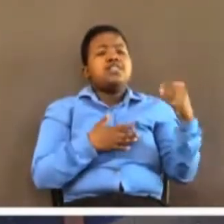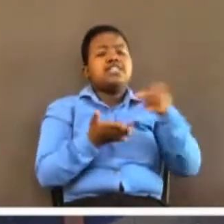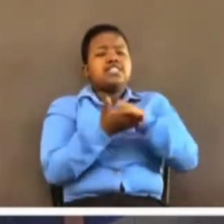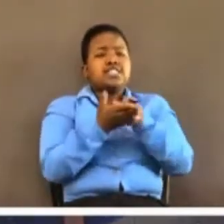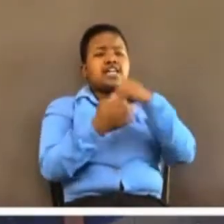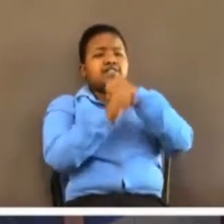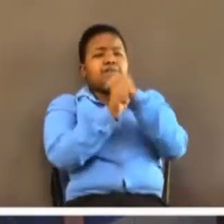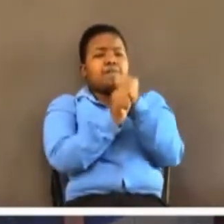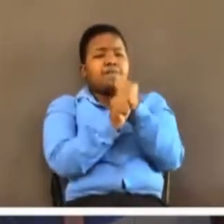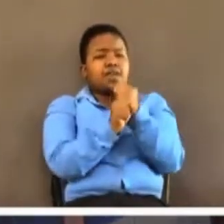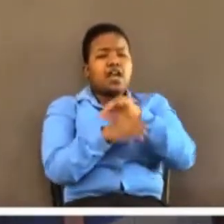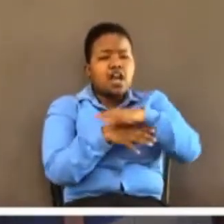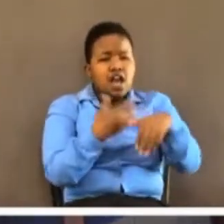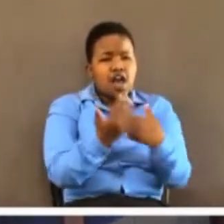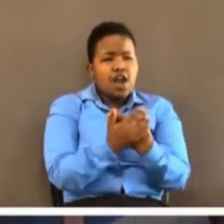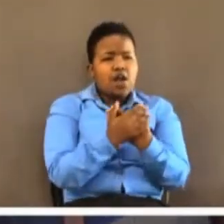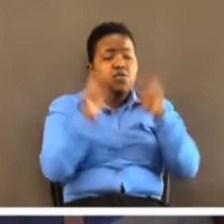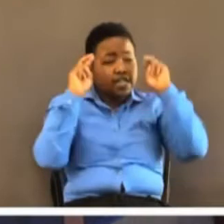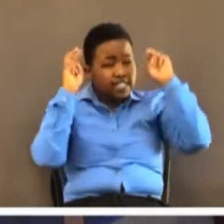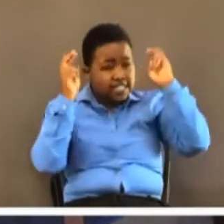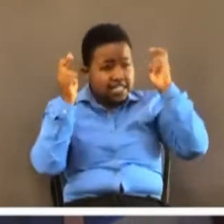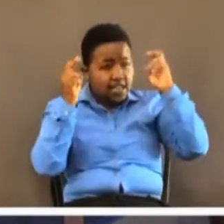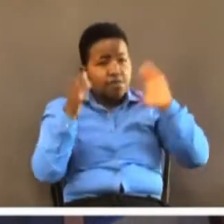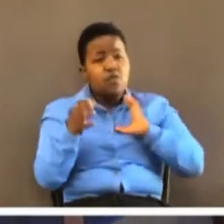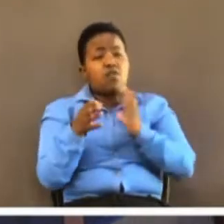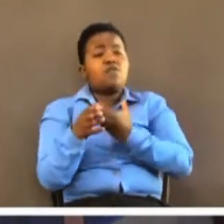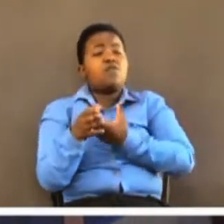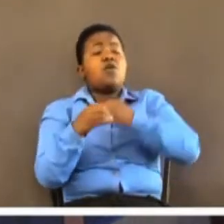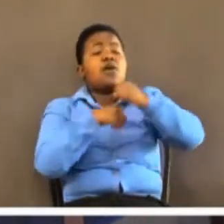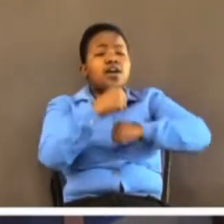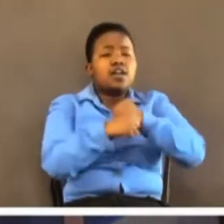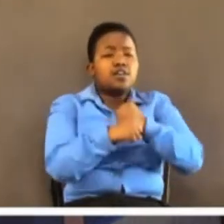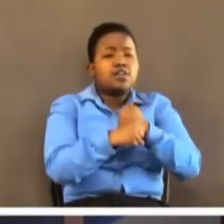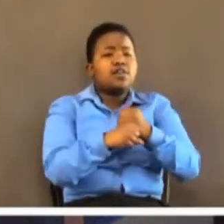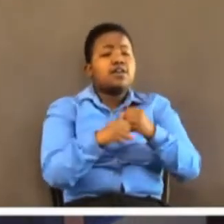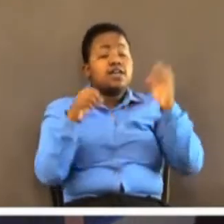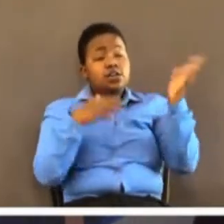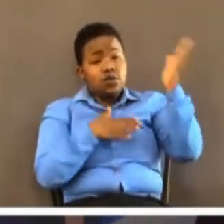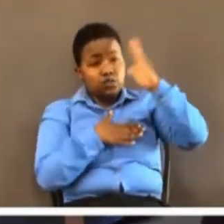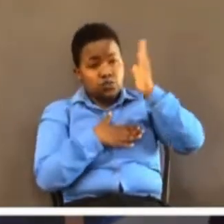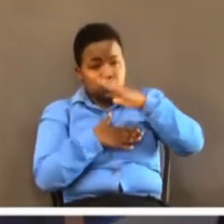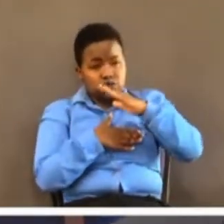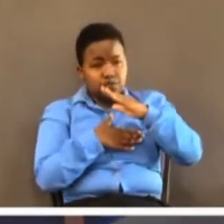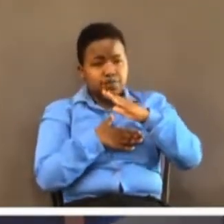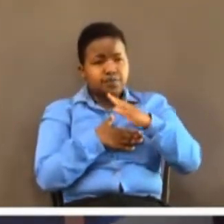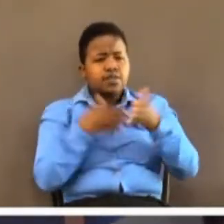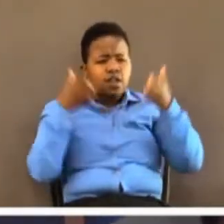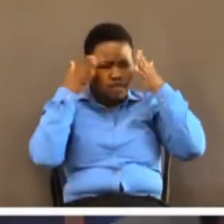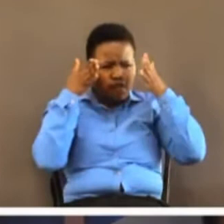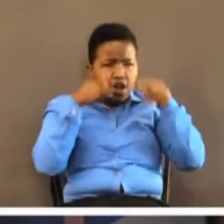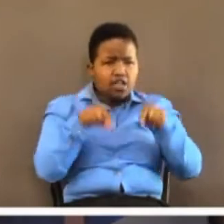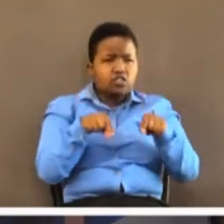around our theme for the year, the theme of legislation. And the focus today is